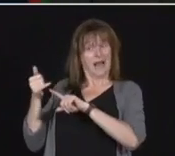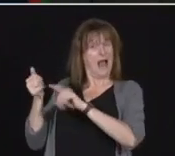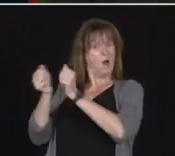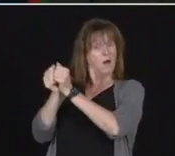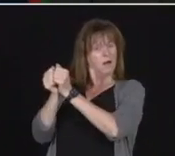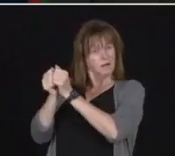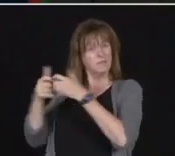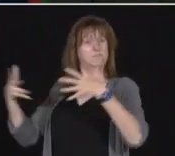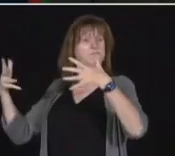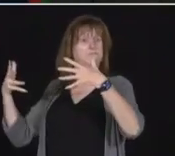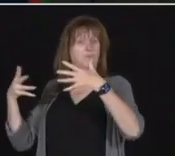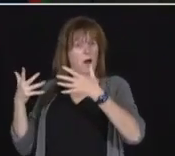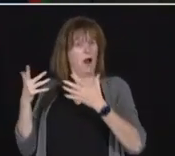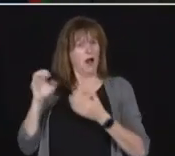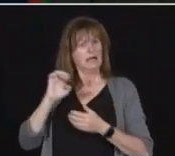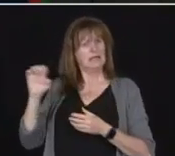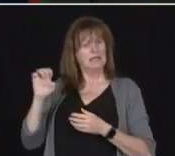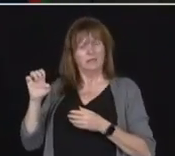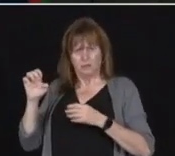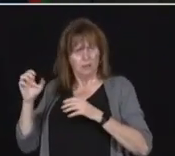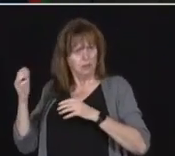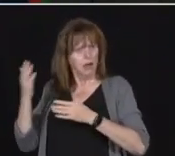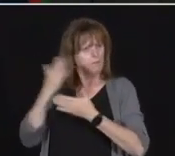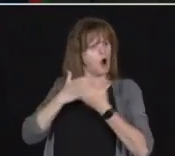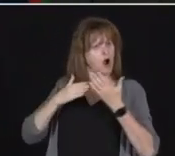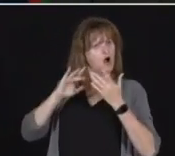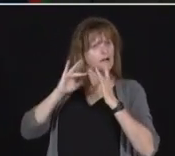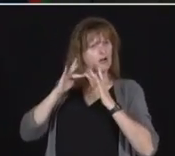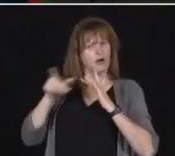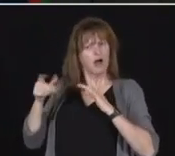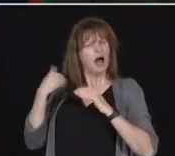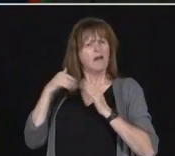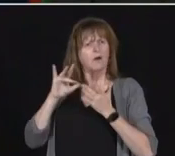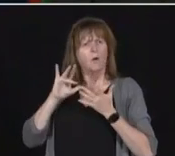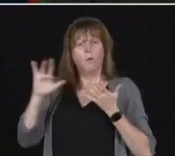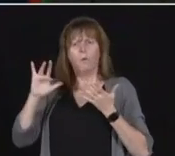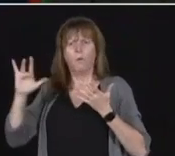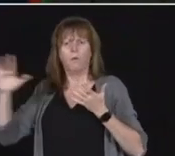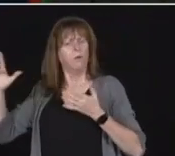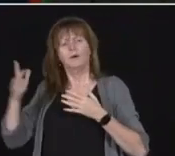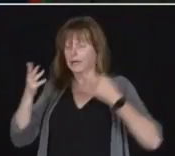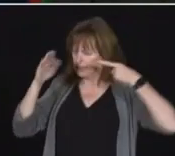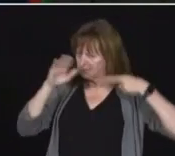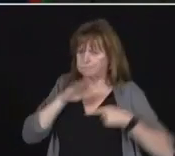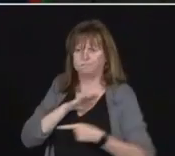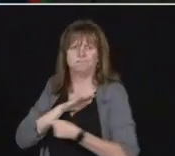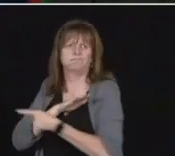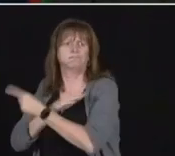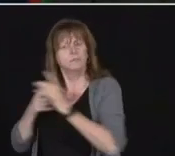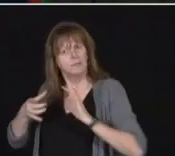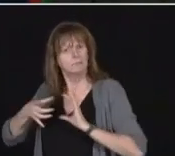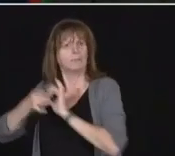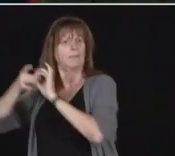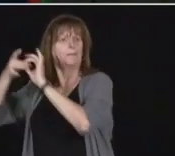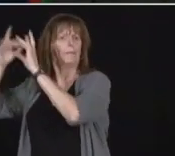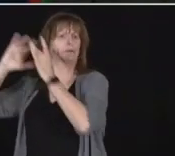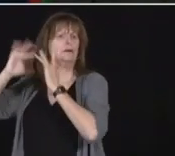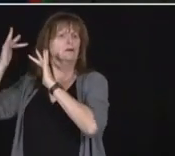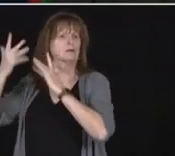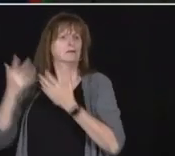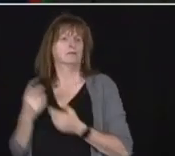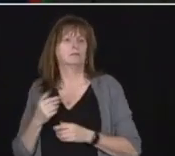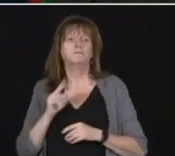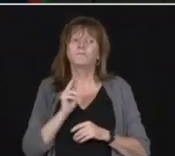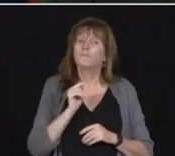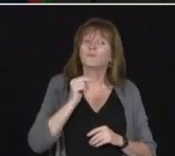Ontario. We have also invested in the north with the Matawa First Nation, along with other northern